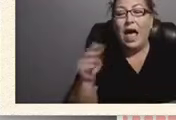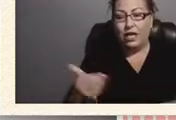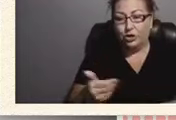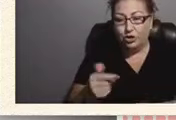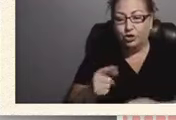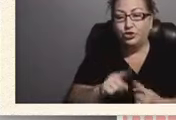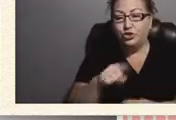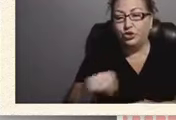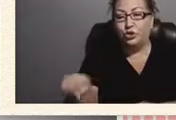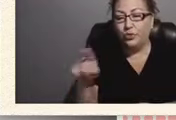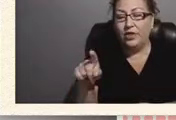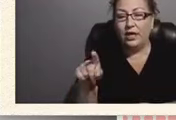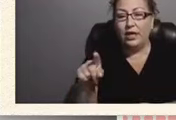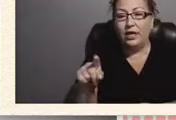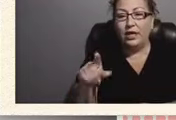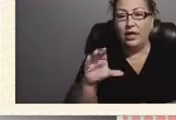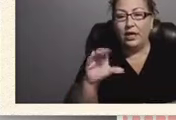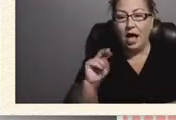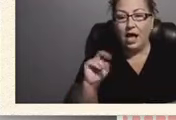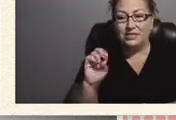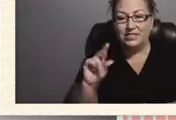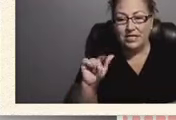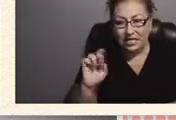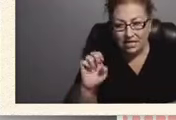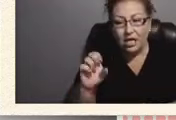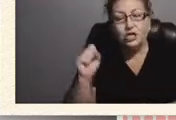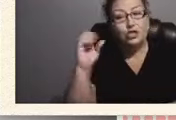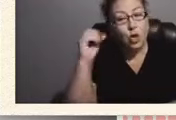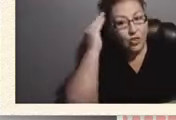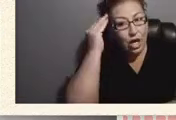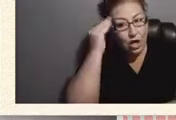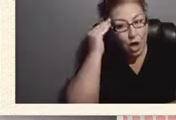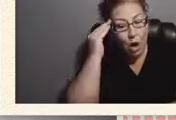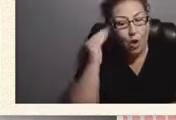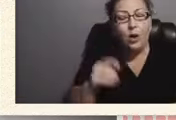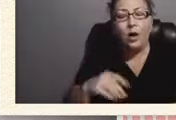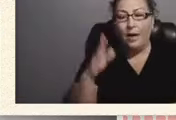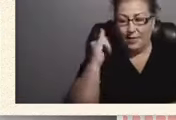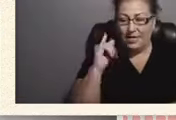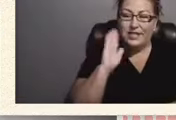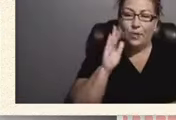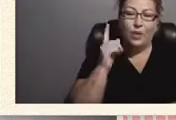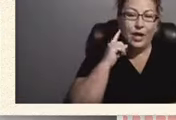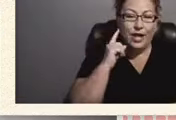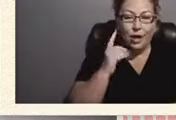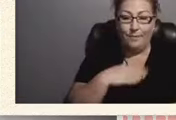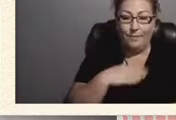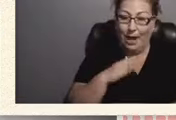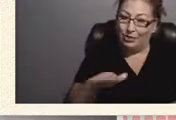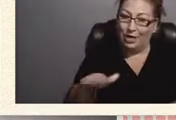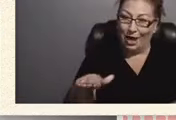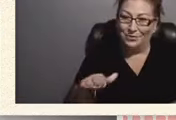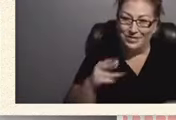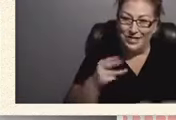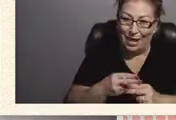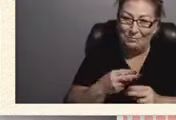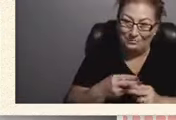counselors so that they know he is there because they'll hear about my child at the school